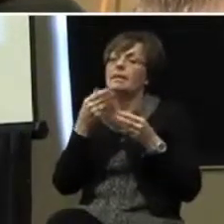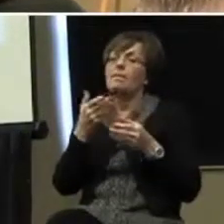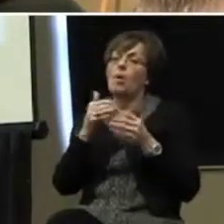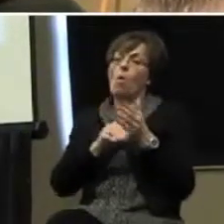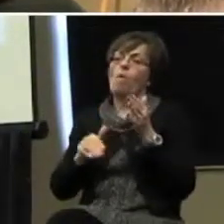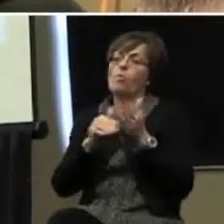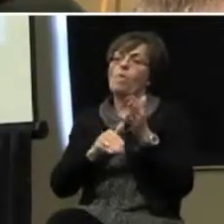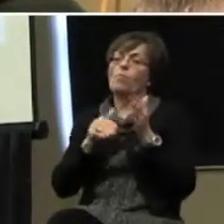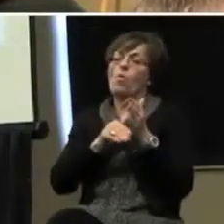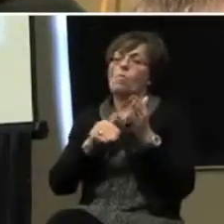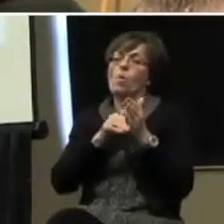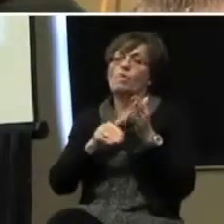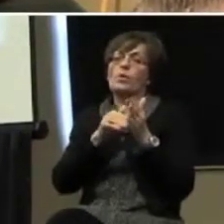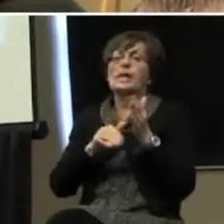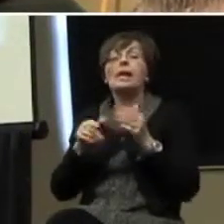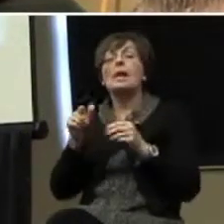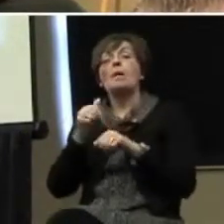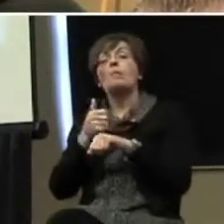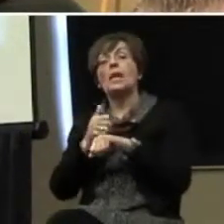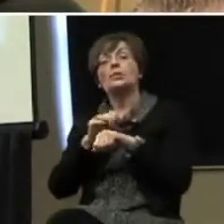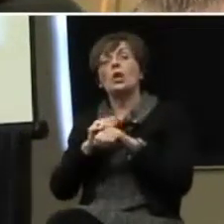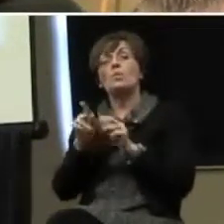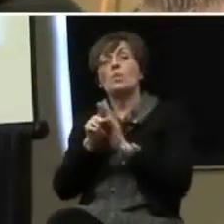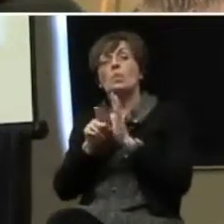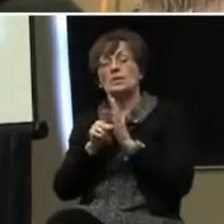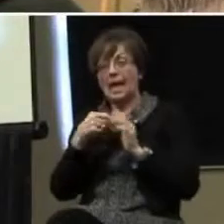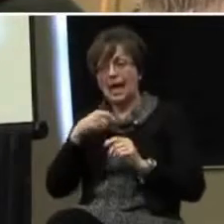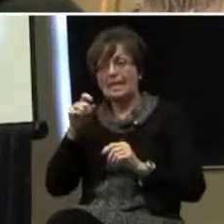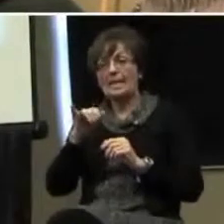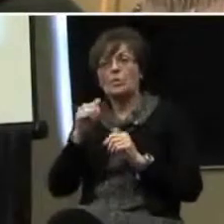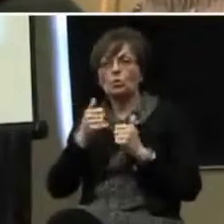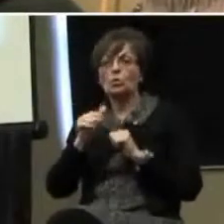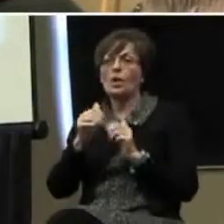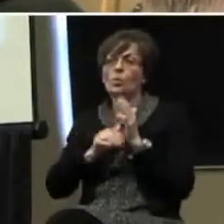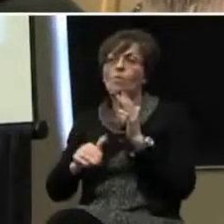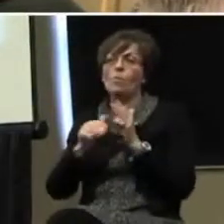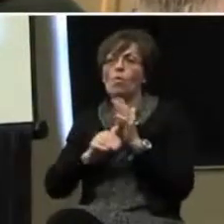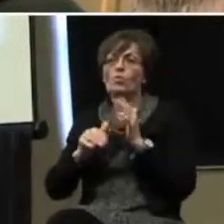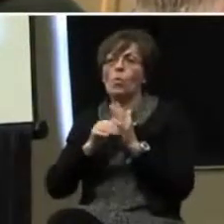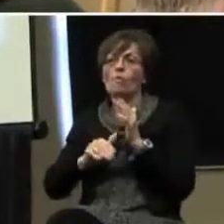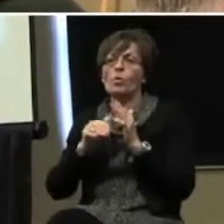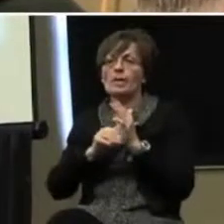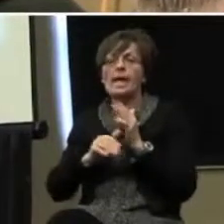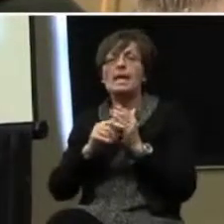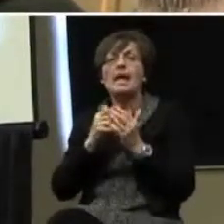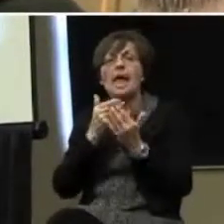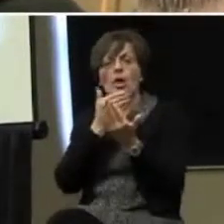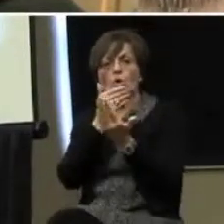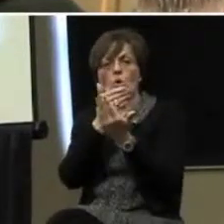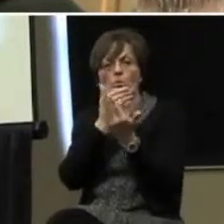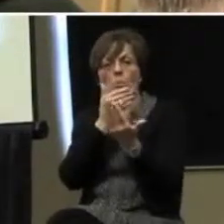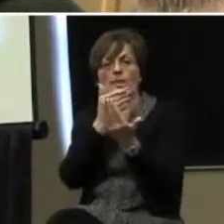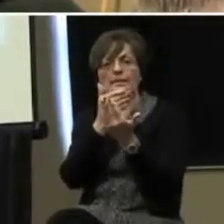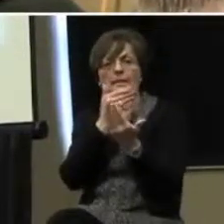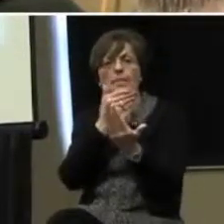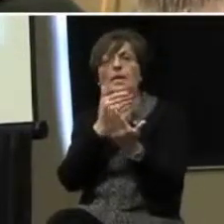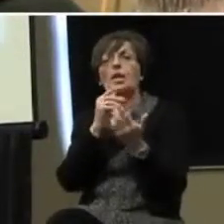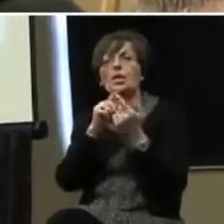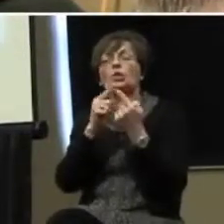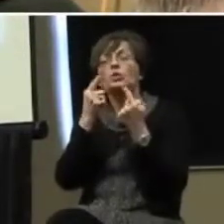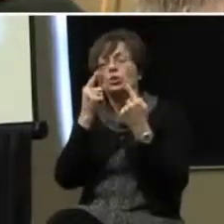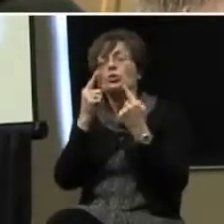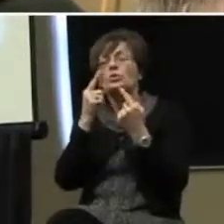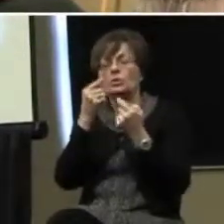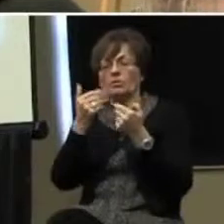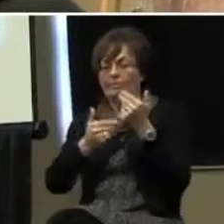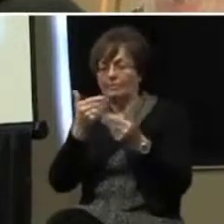again, based upon those principles that I need those trials over and over again in close proximity in order to get it into